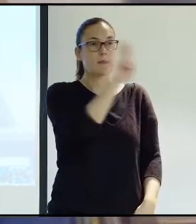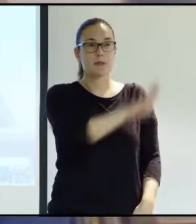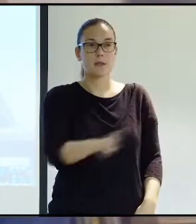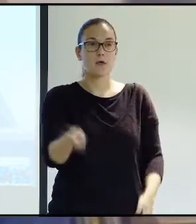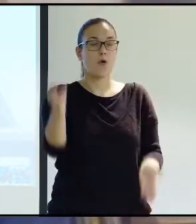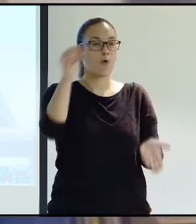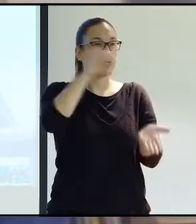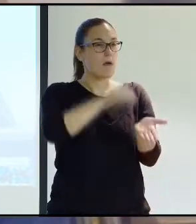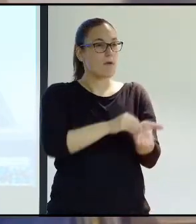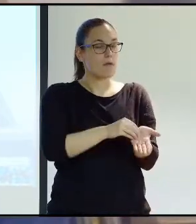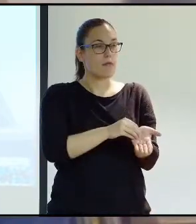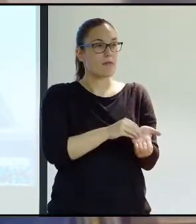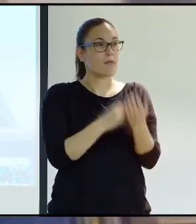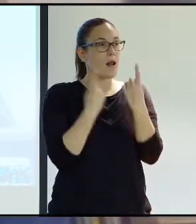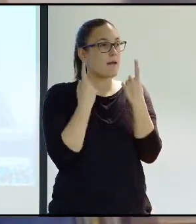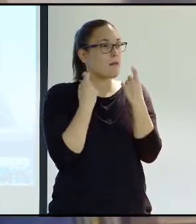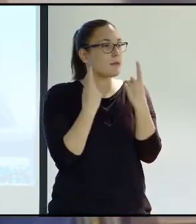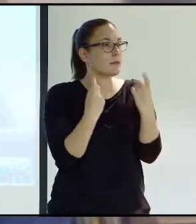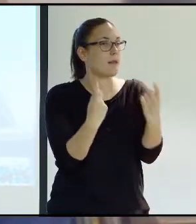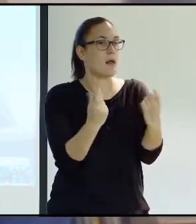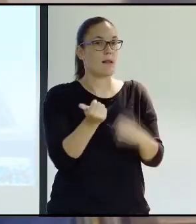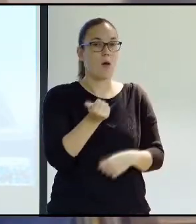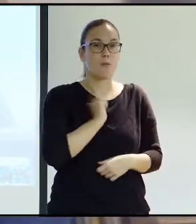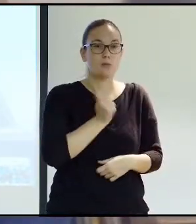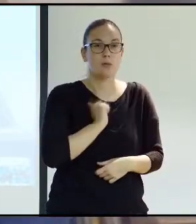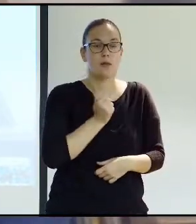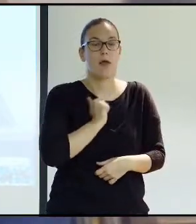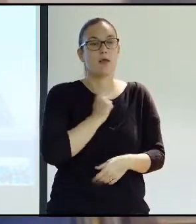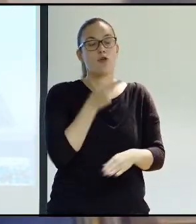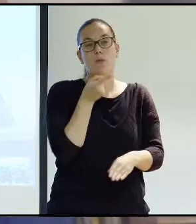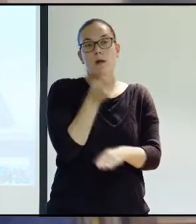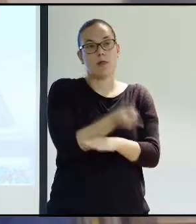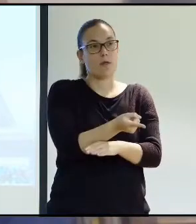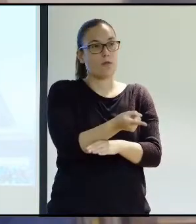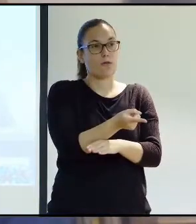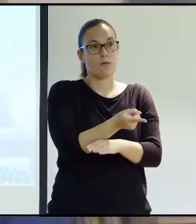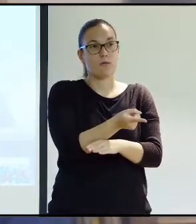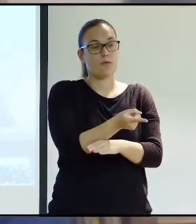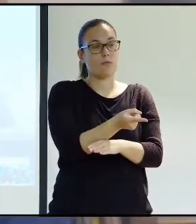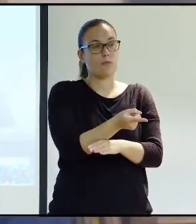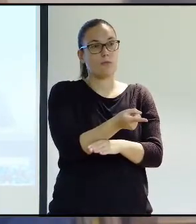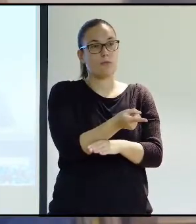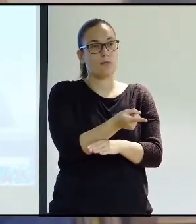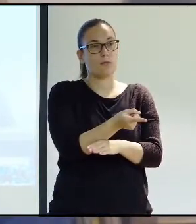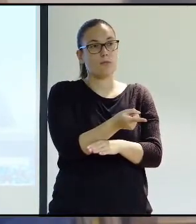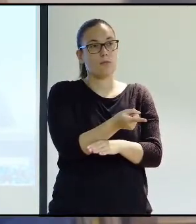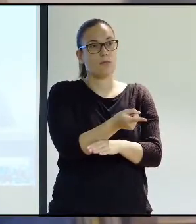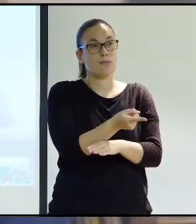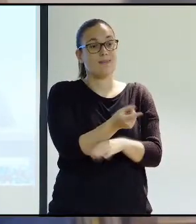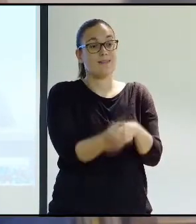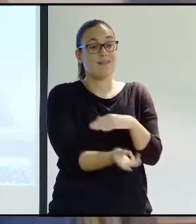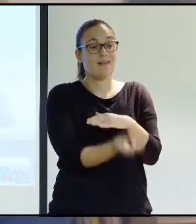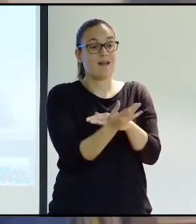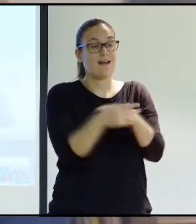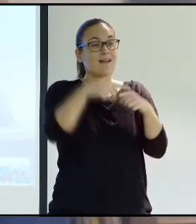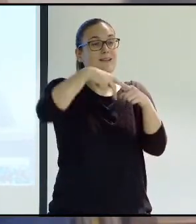is just saying one more time that we really need to have a law that